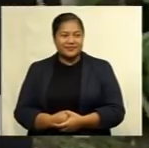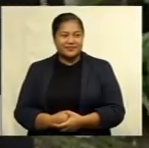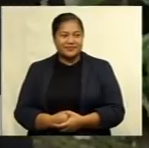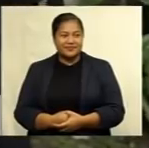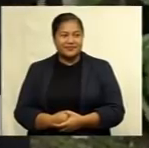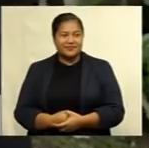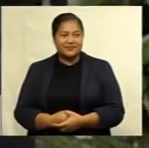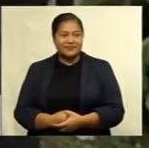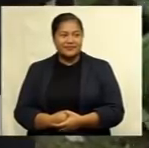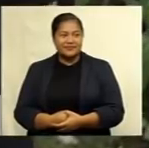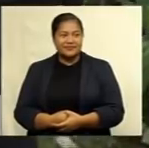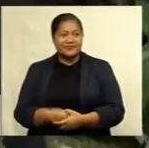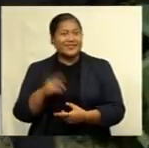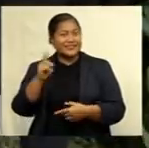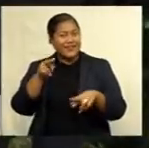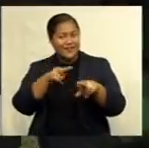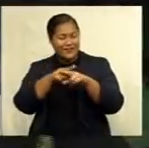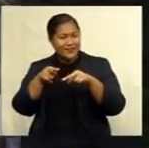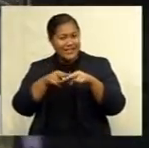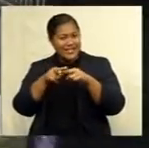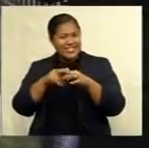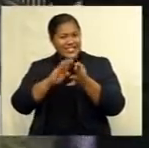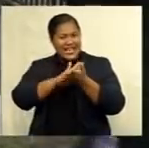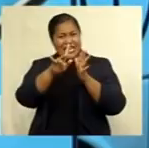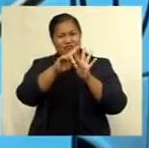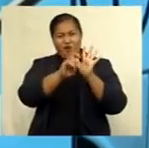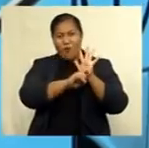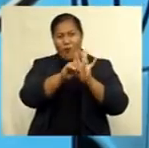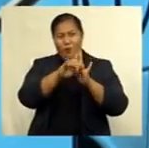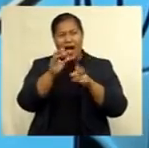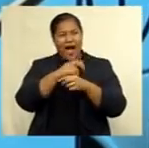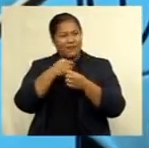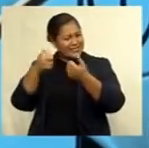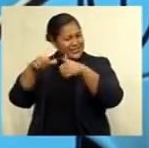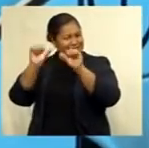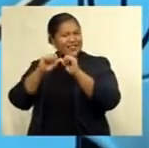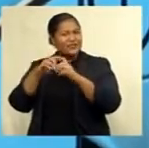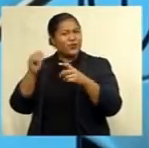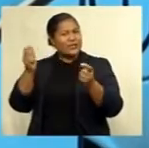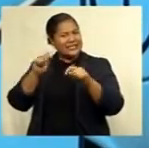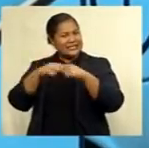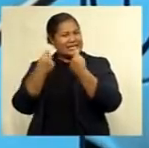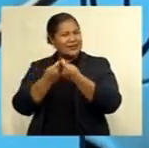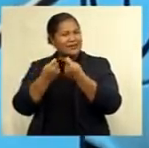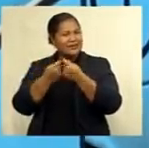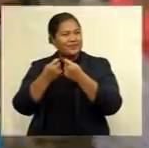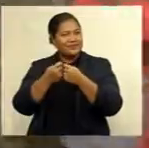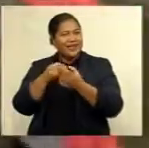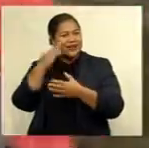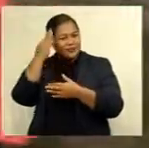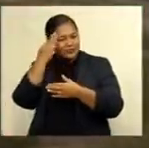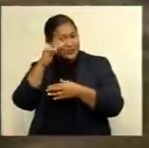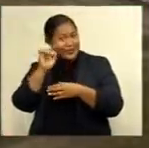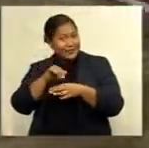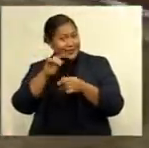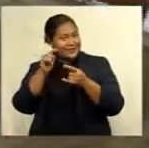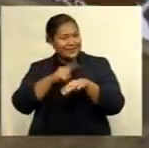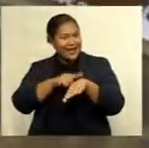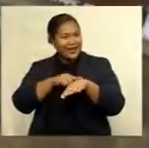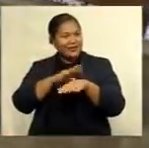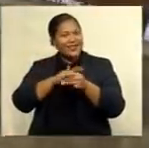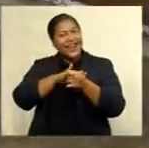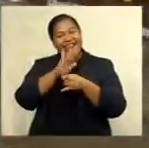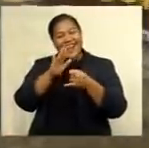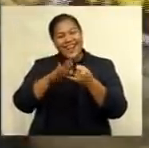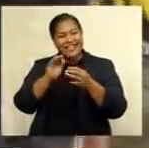Hailed as Fiji's hero, our most successful Olympian has been dreaming of this moment since the last day he said goodbye